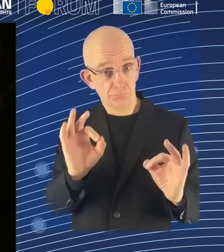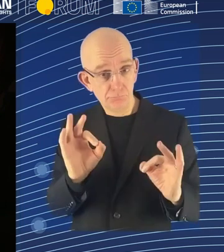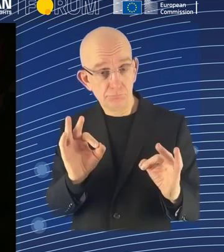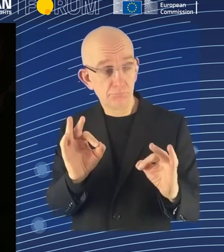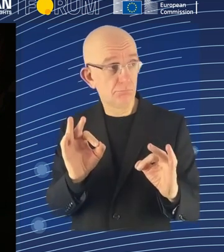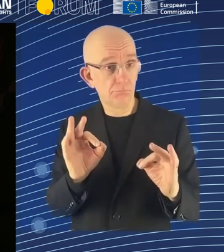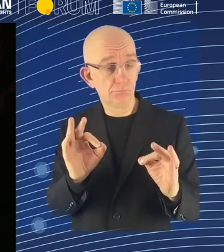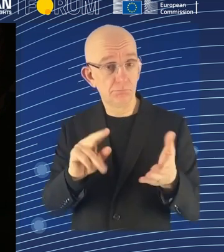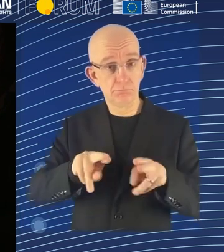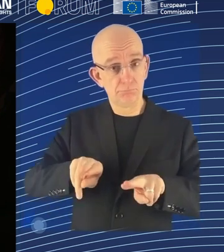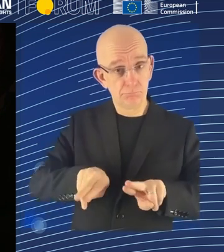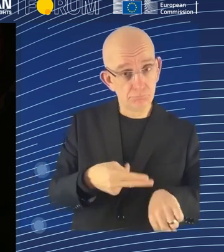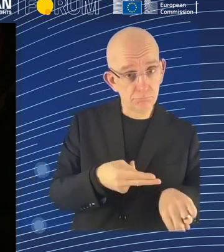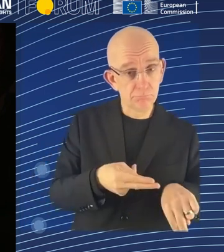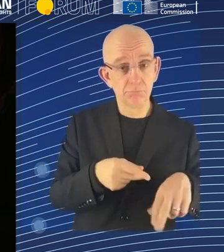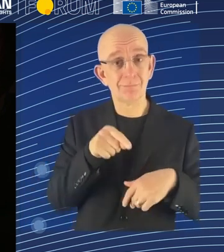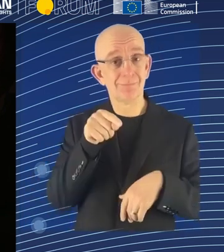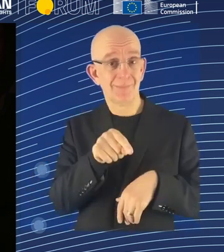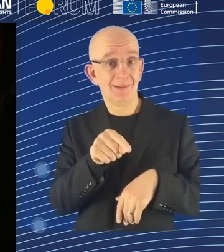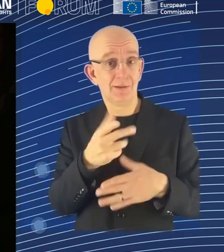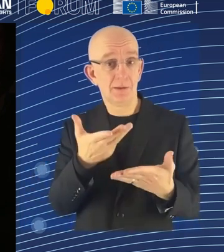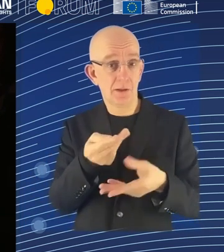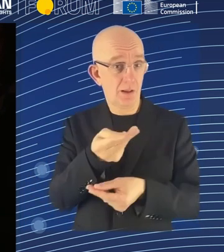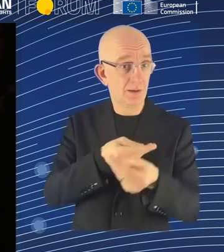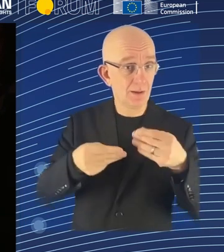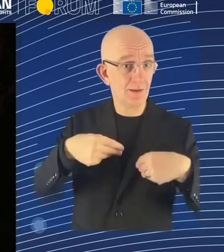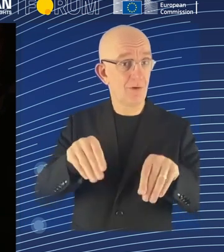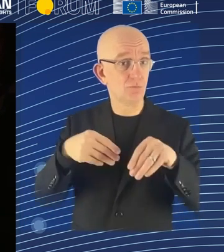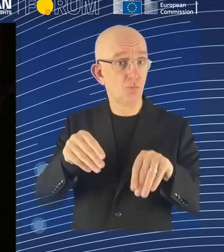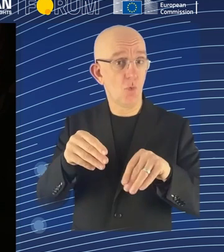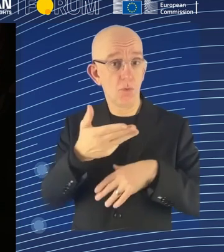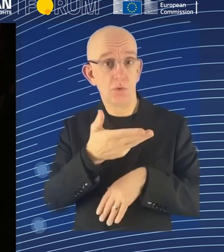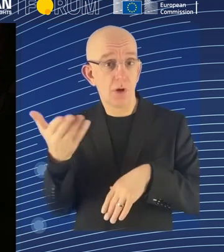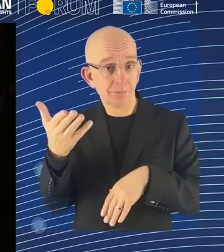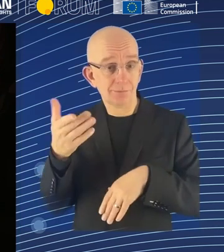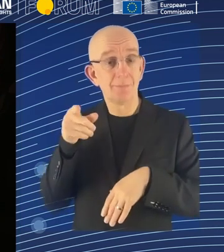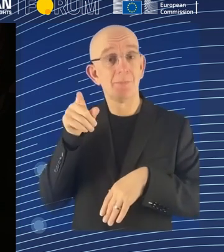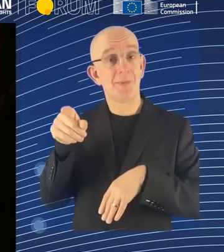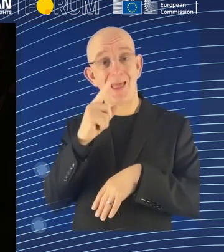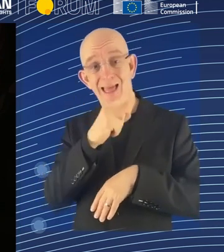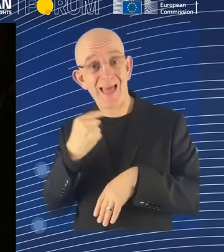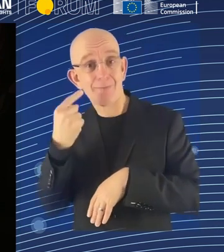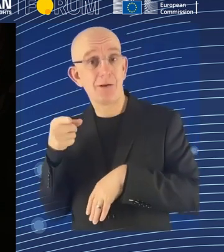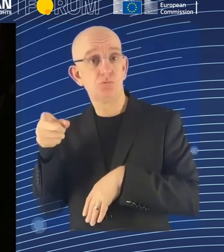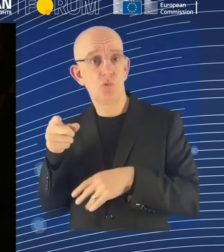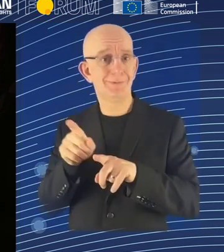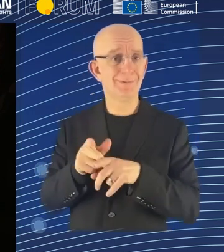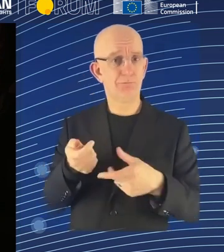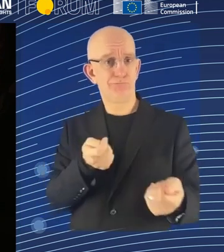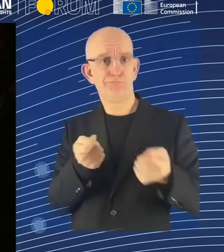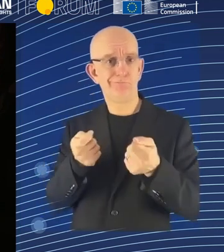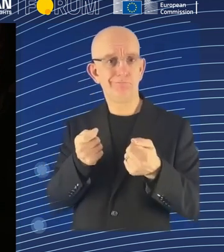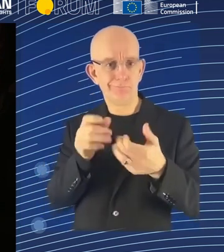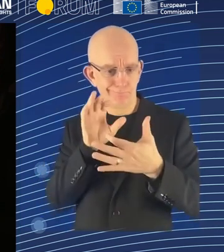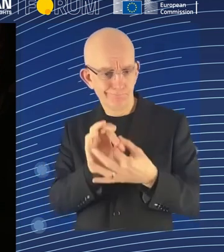systems, and the workers are employees, but not of Amazon. And so this creates a very complex accountability situation that thus